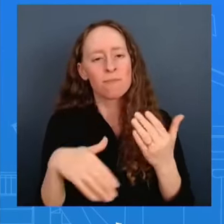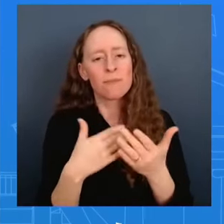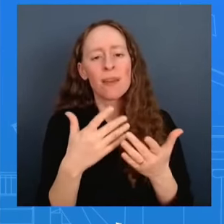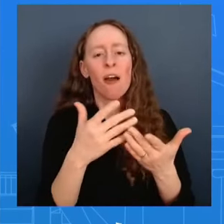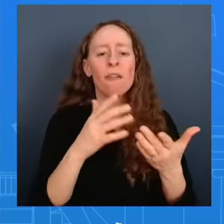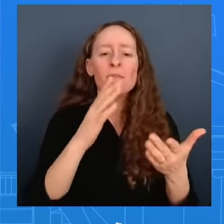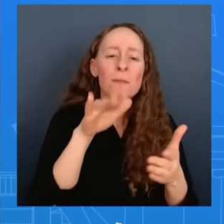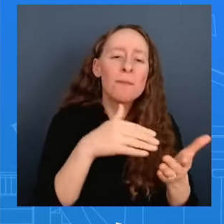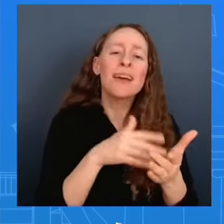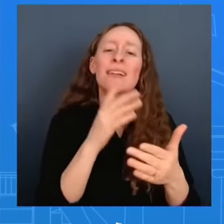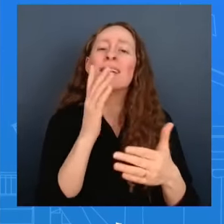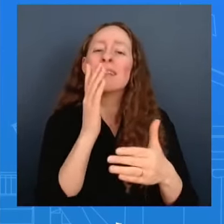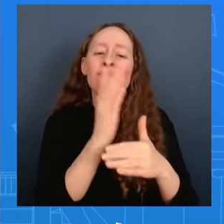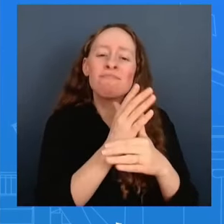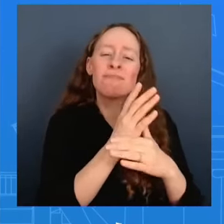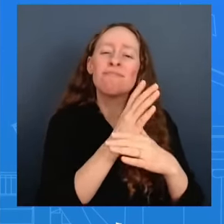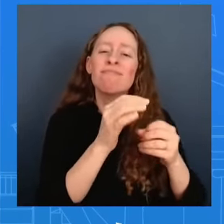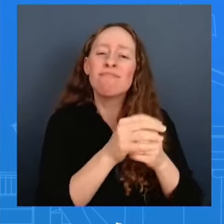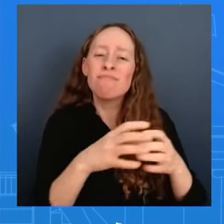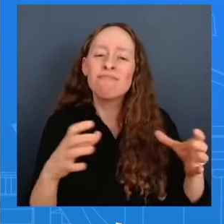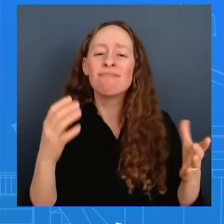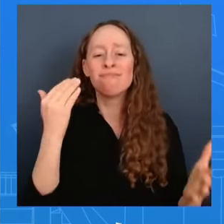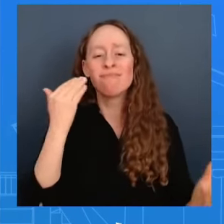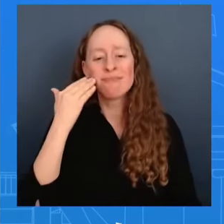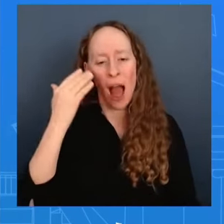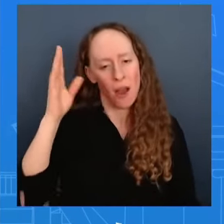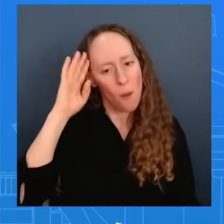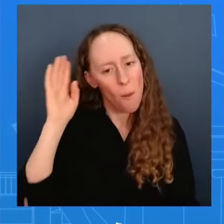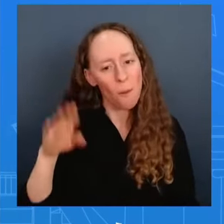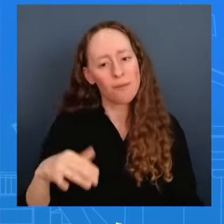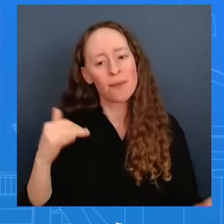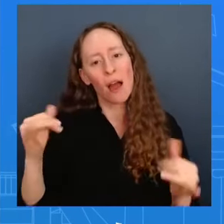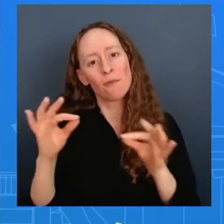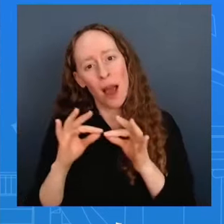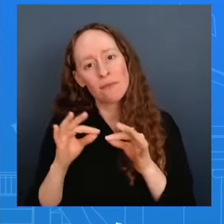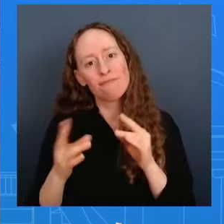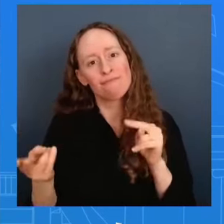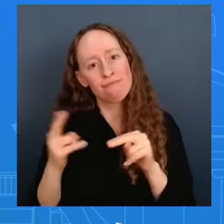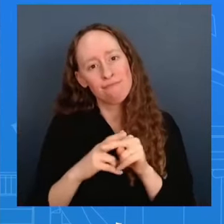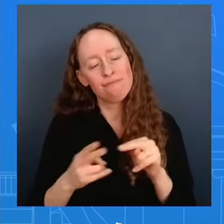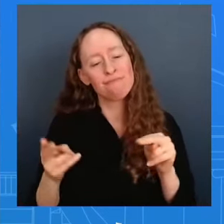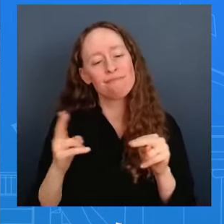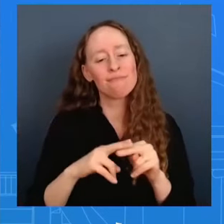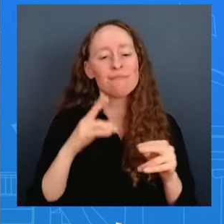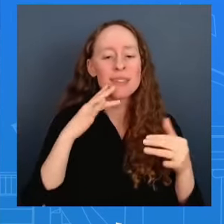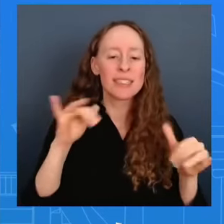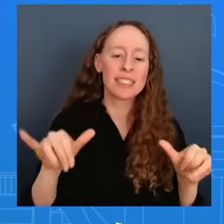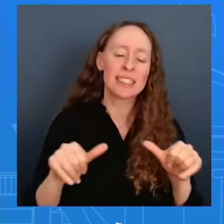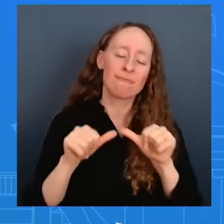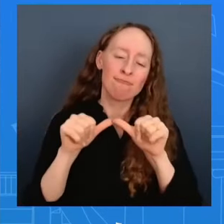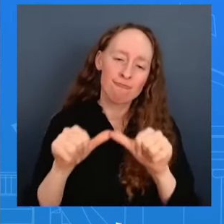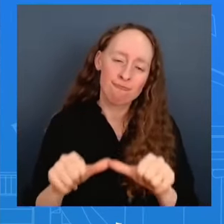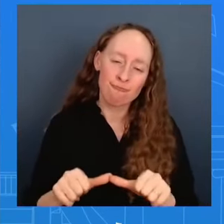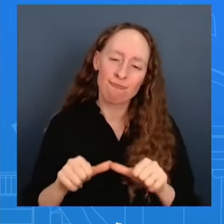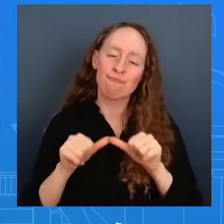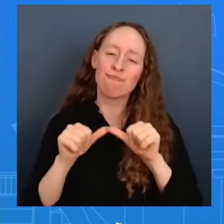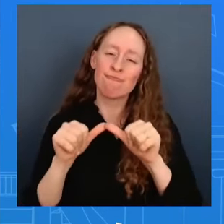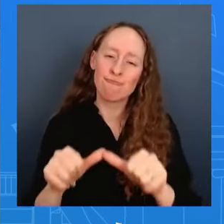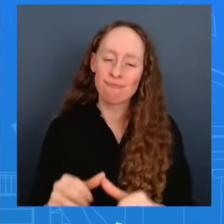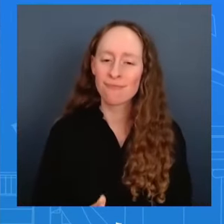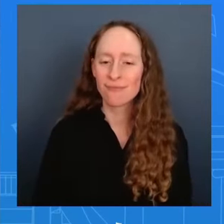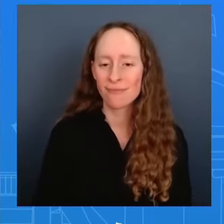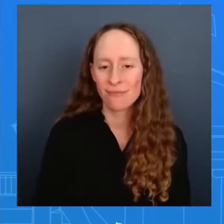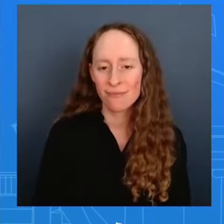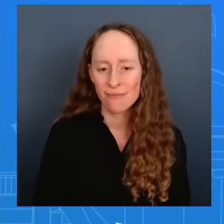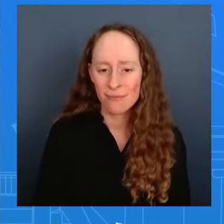for americans and that was that's what we're going to continue to do the work i get that you understand that people are hurting right now why is it that nothing you're